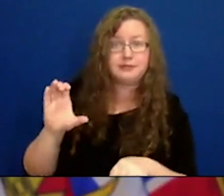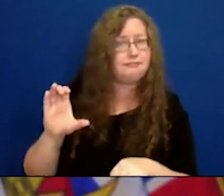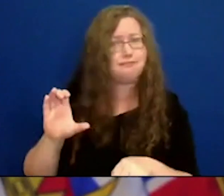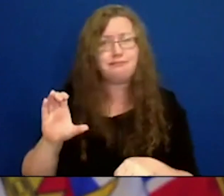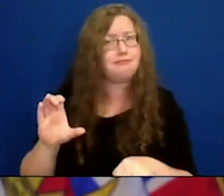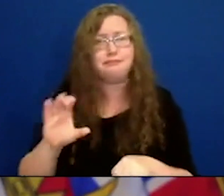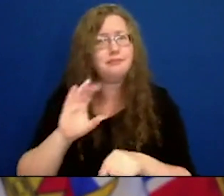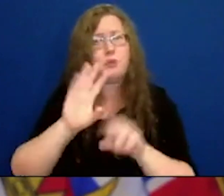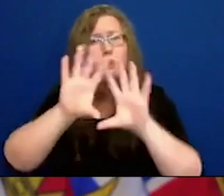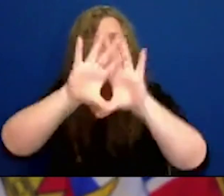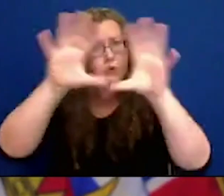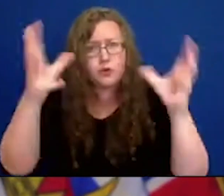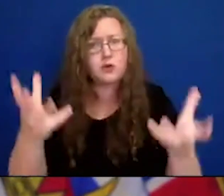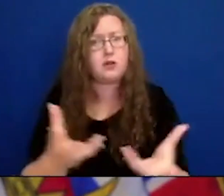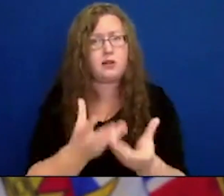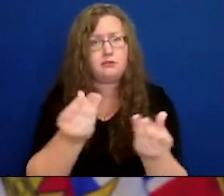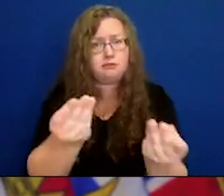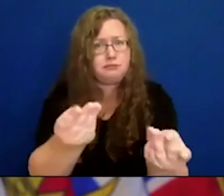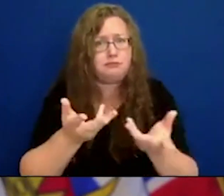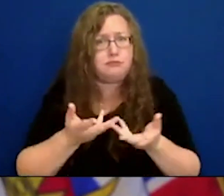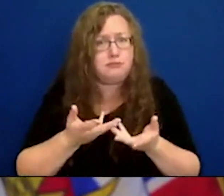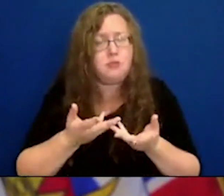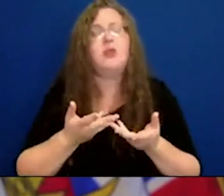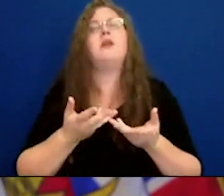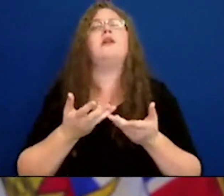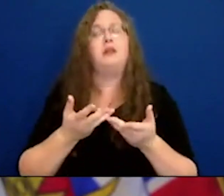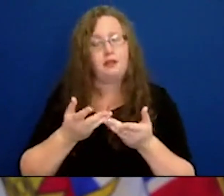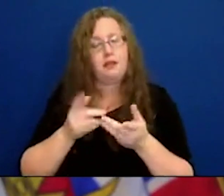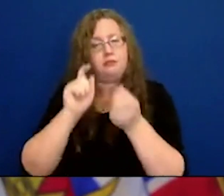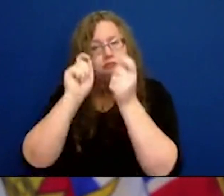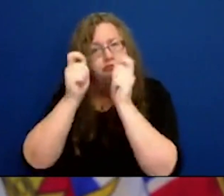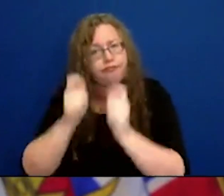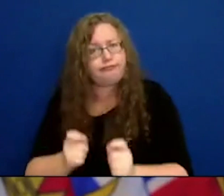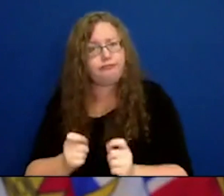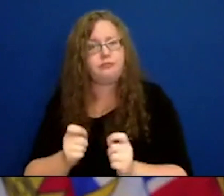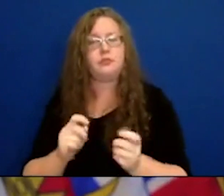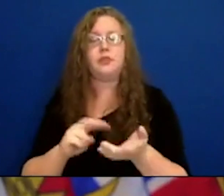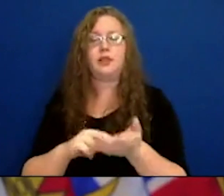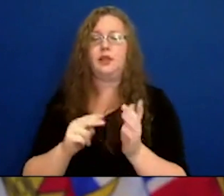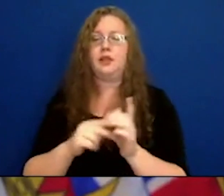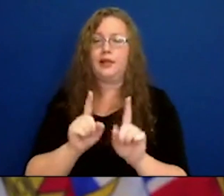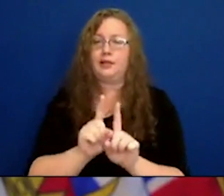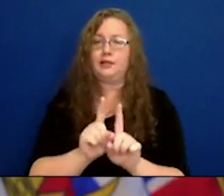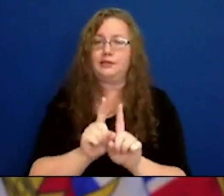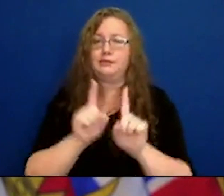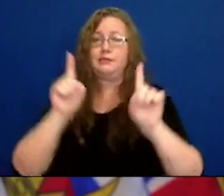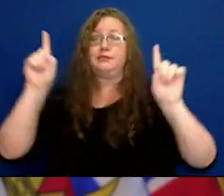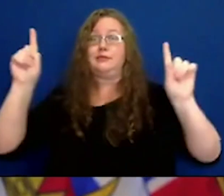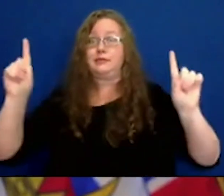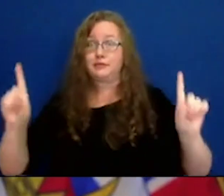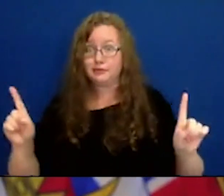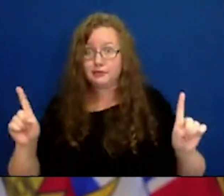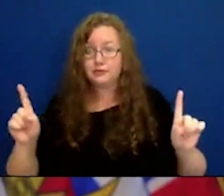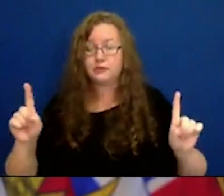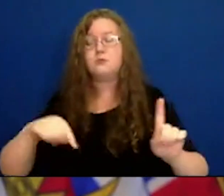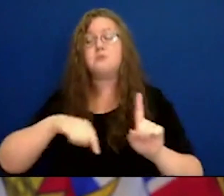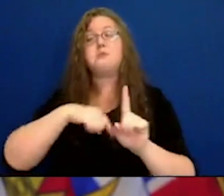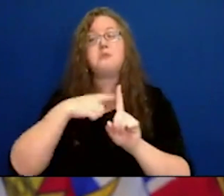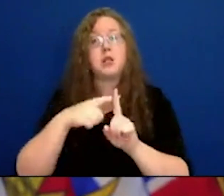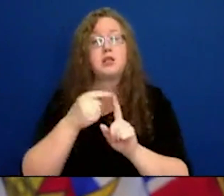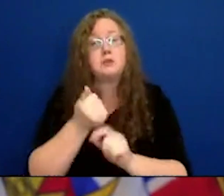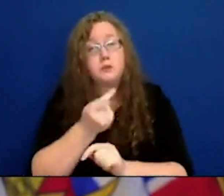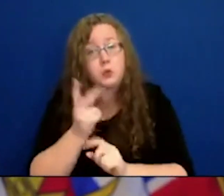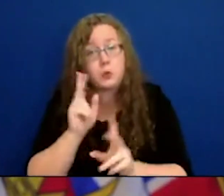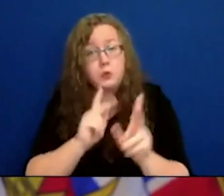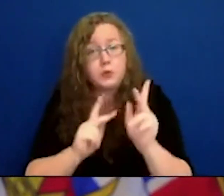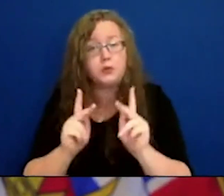can allow those to happen with smaller numbers, greater space between people through this period of time and still be